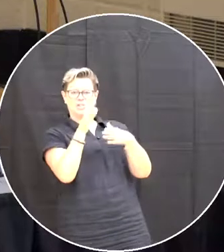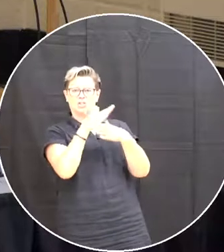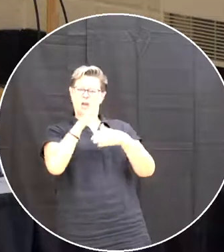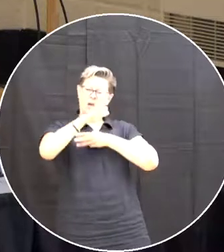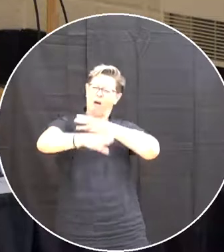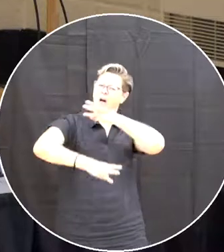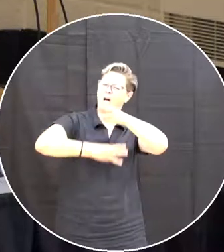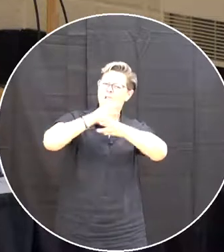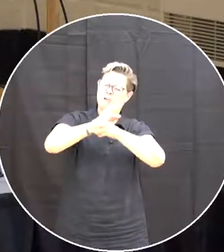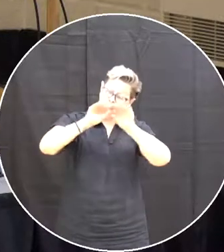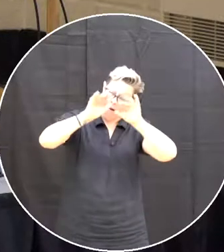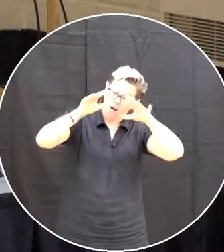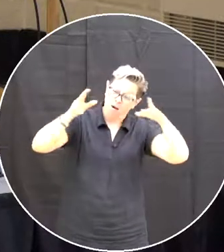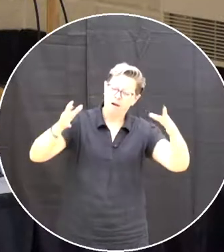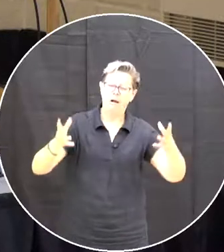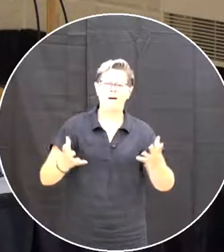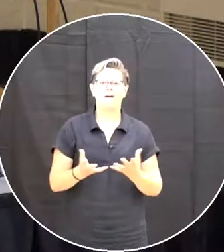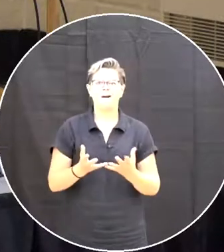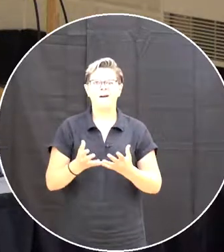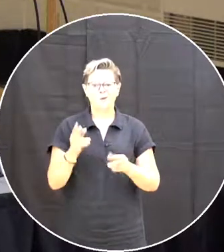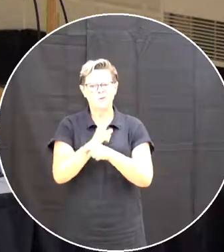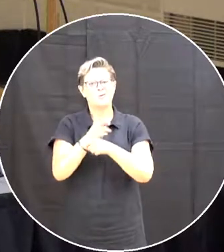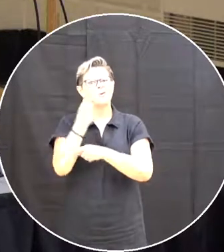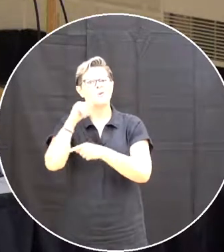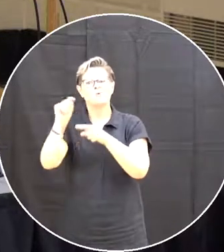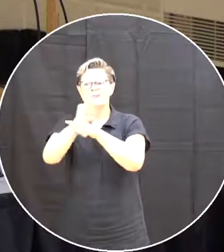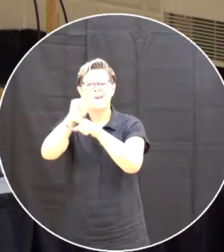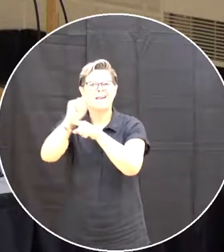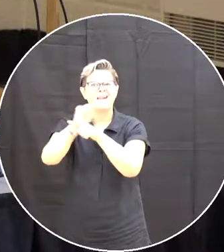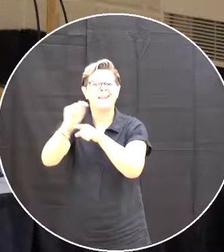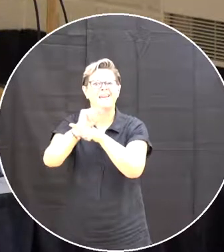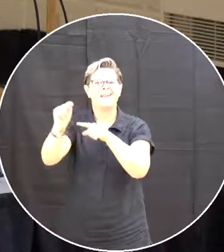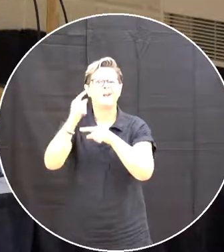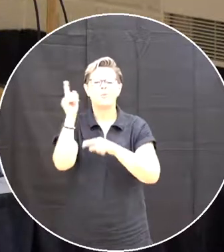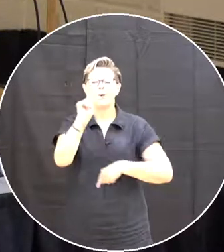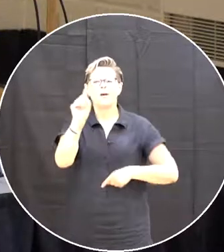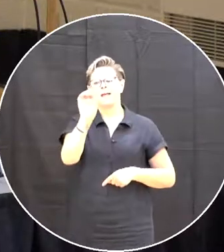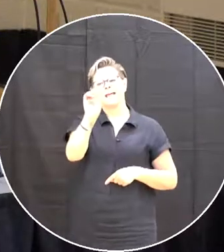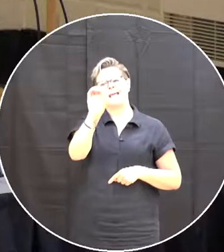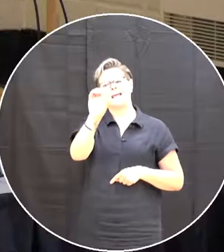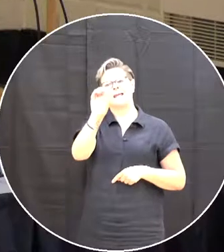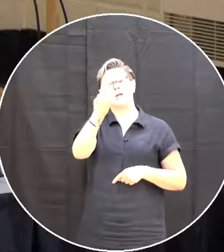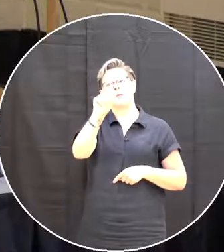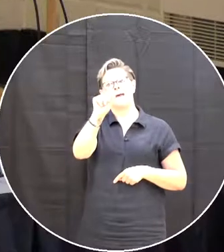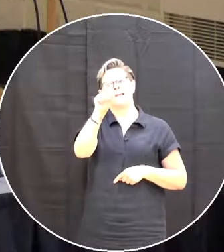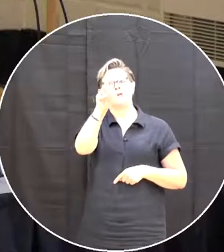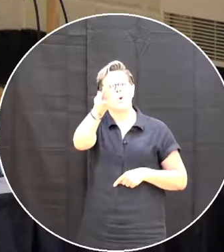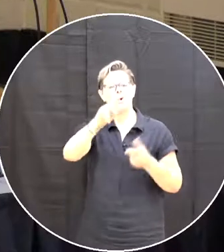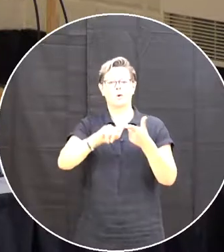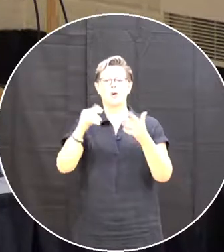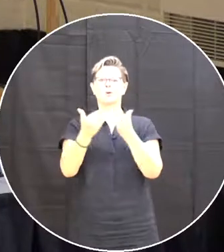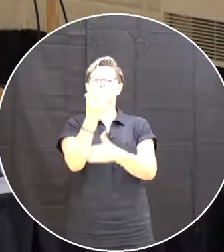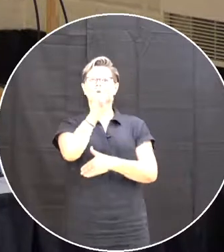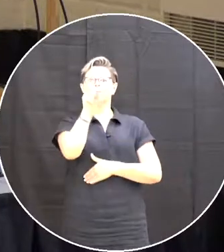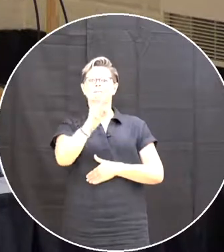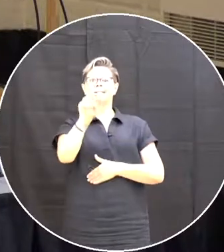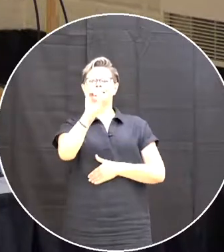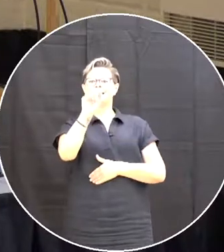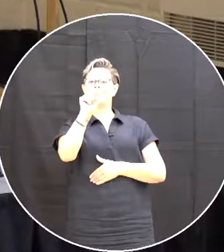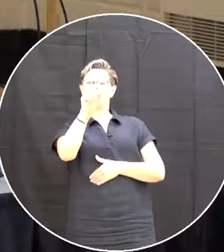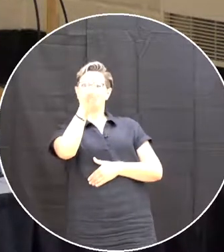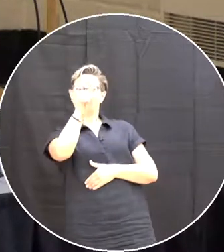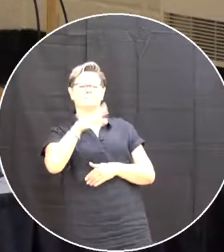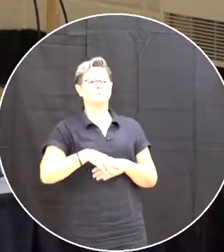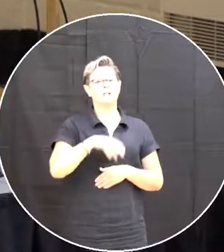the world Are being used In training sessions In places like Ecuador Or New Zealand Or The southern